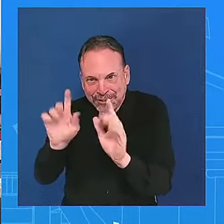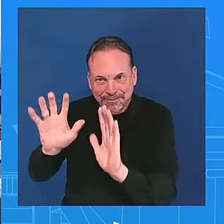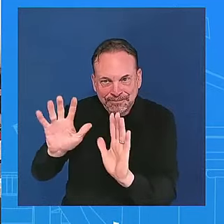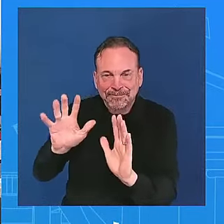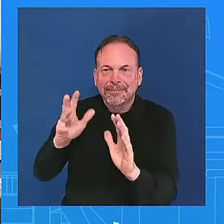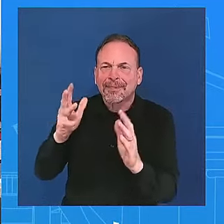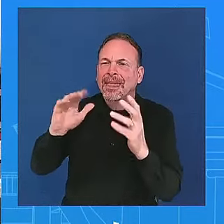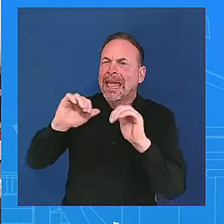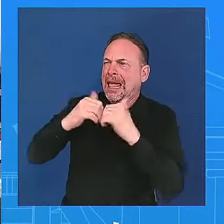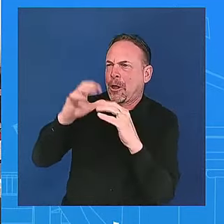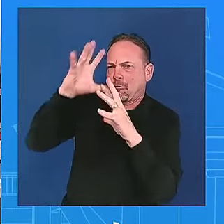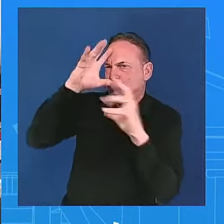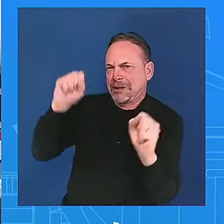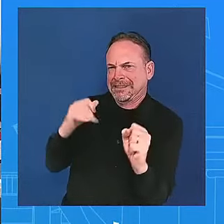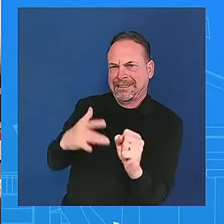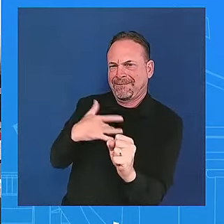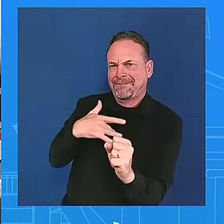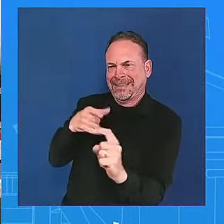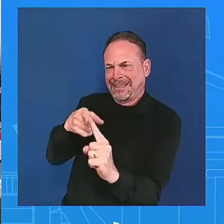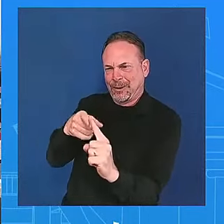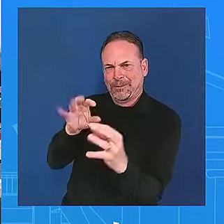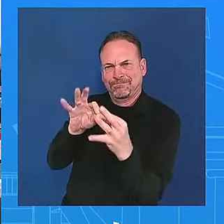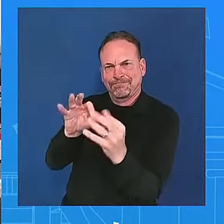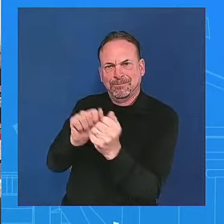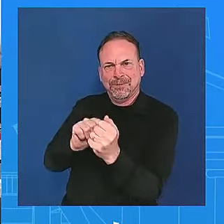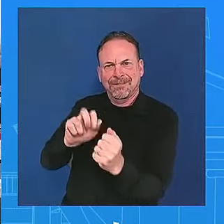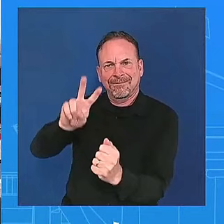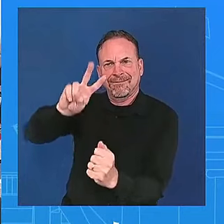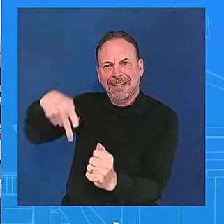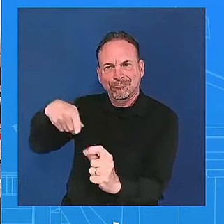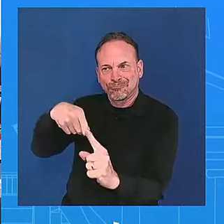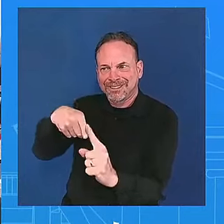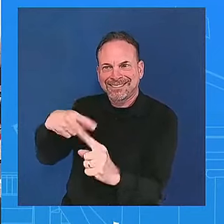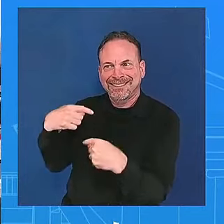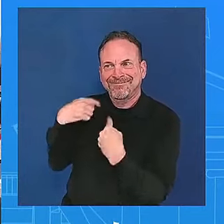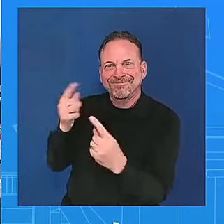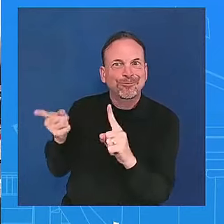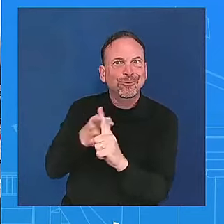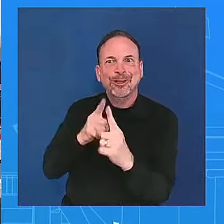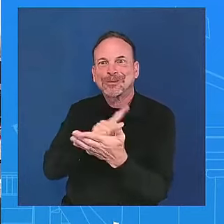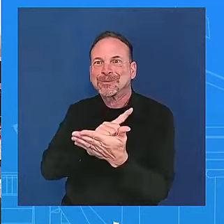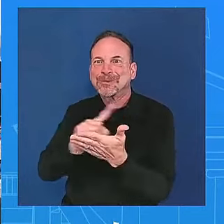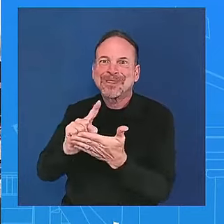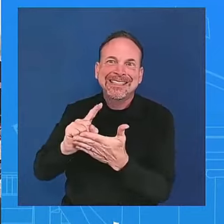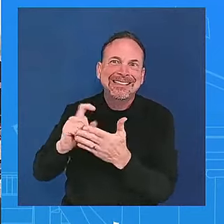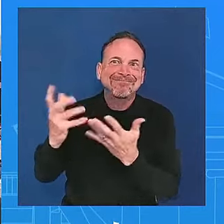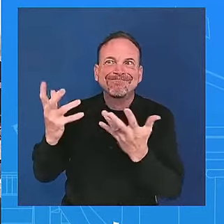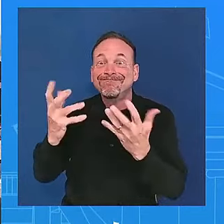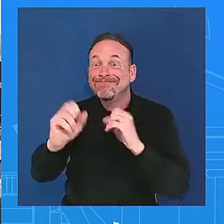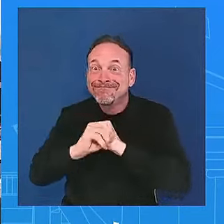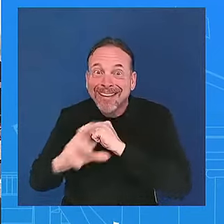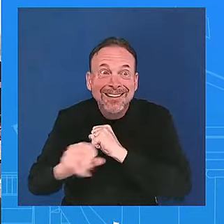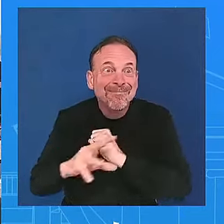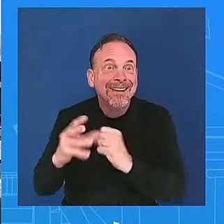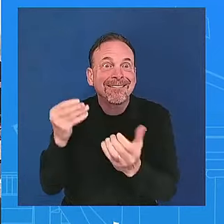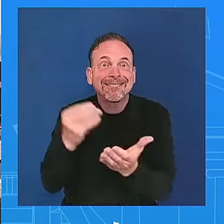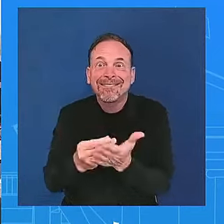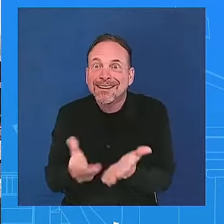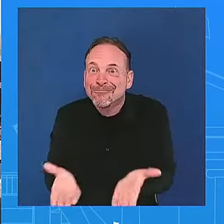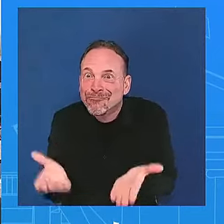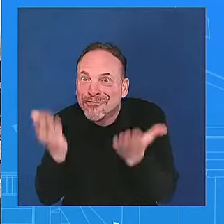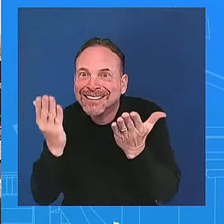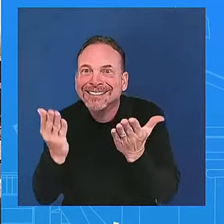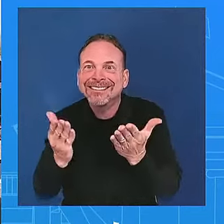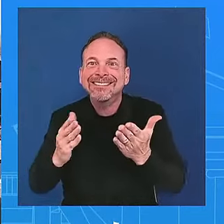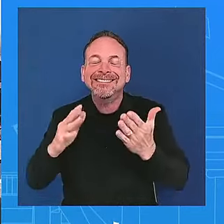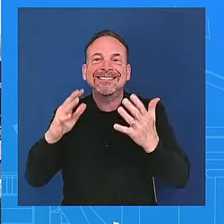week plus out on the campaign trail like what does he think about the fundraising she's done the events she's done and what he has